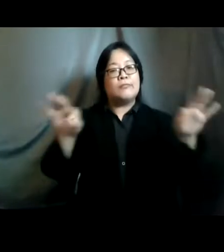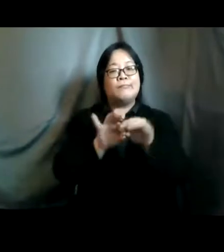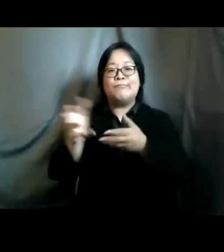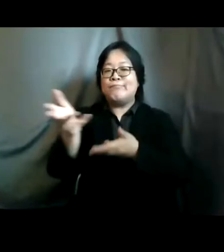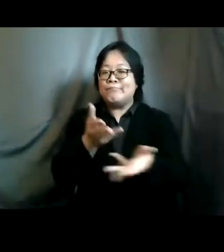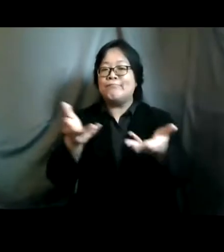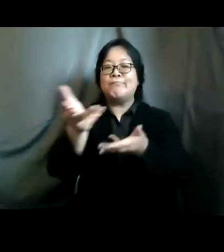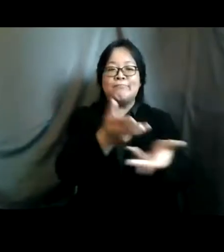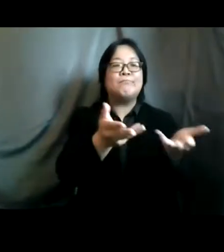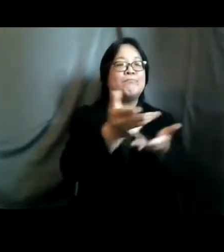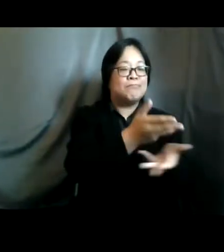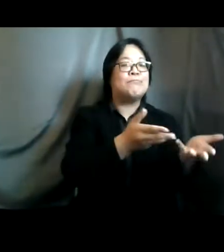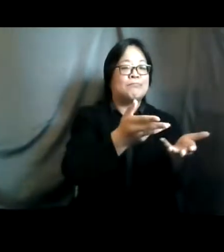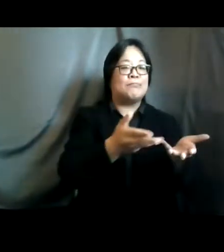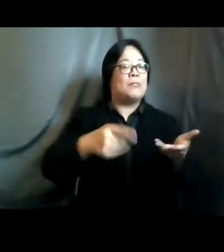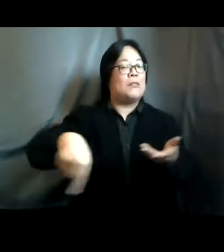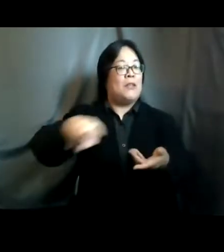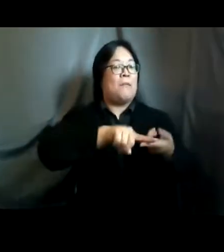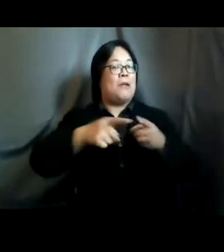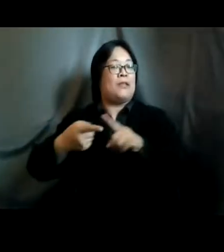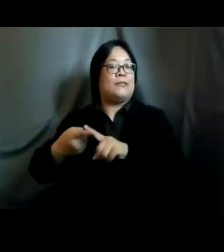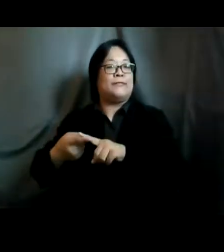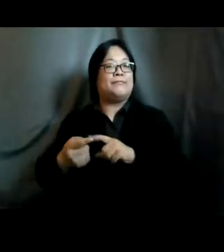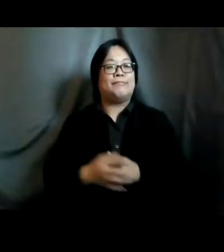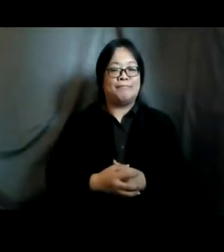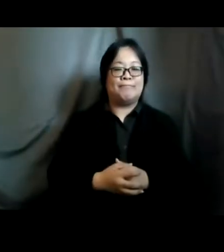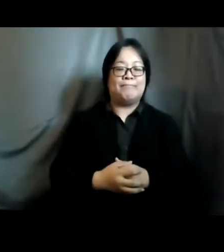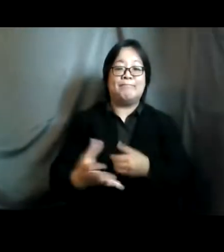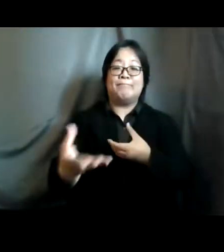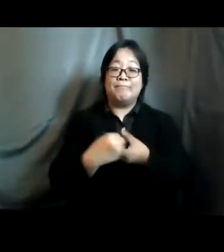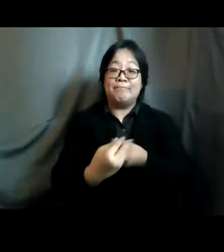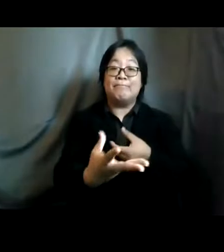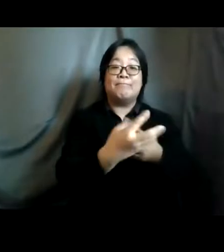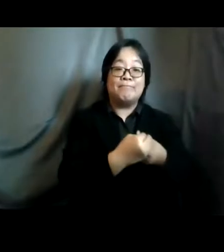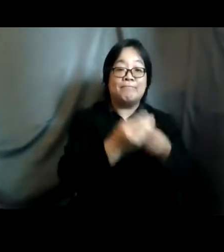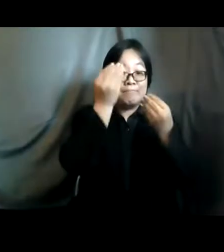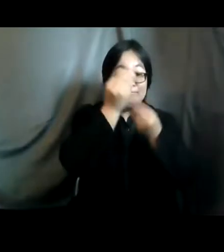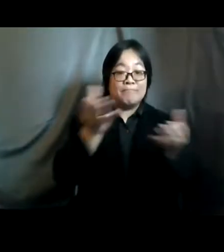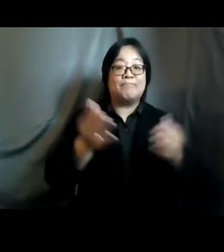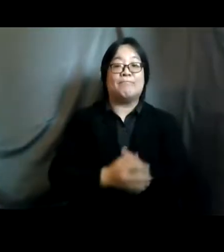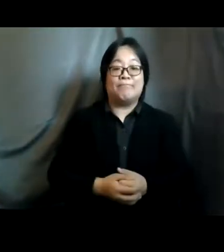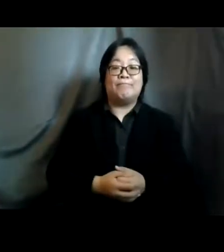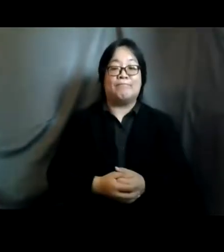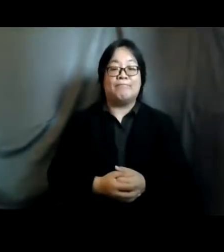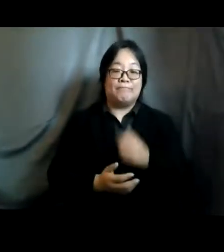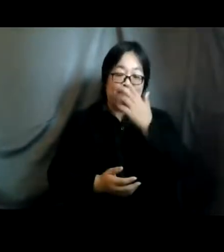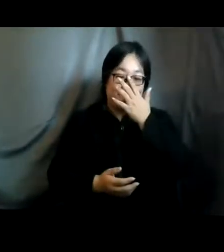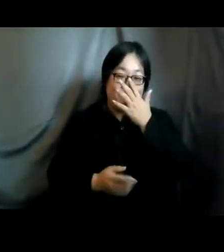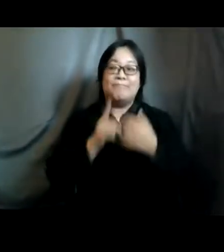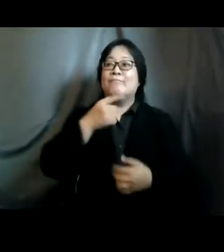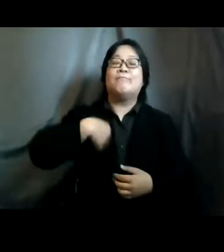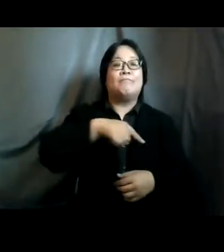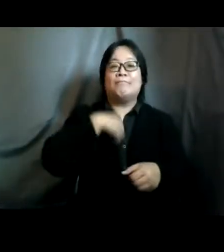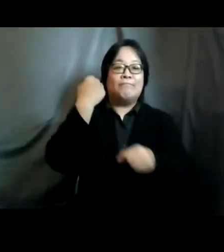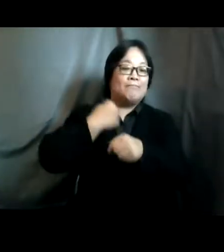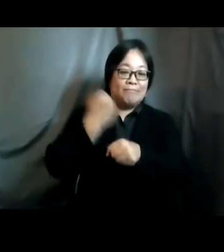to our our partners that work with the grassroots women and girls so our efforts are really aimed to place all women and